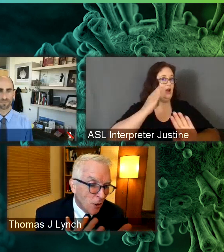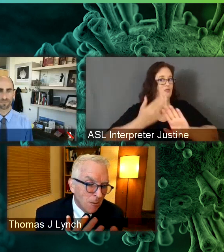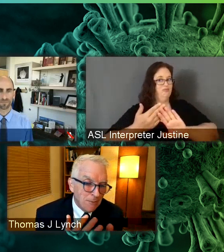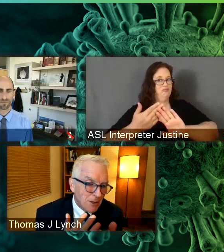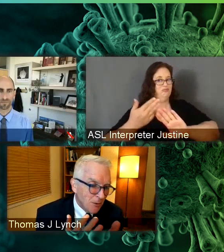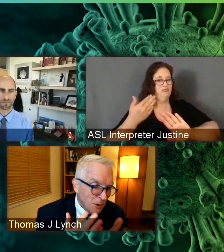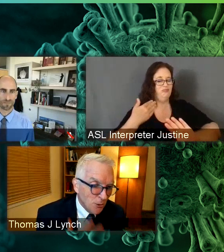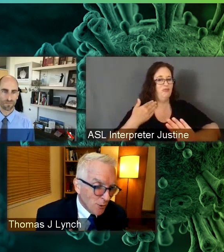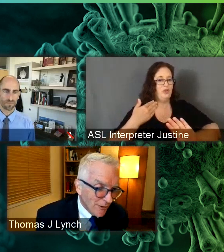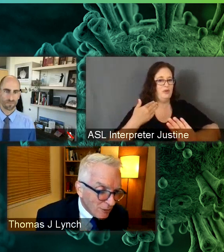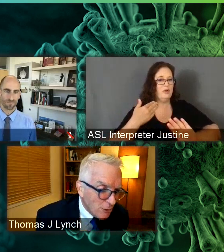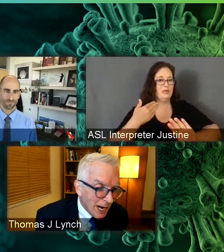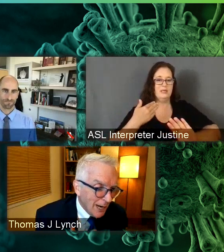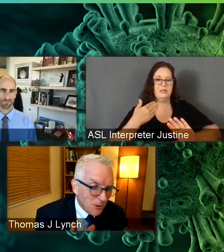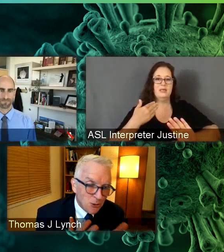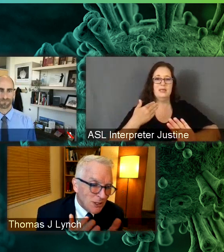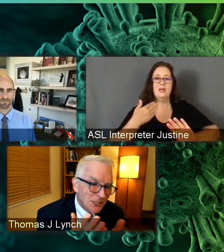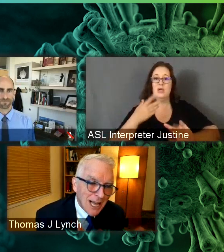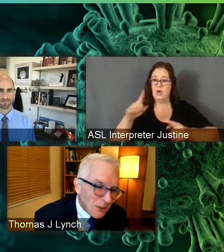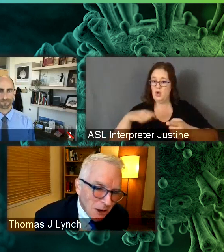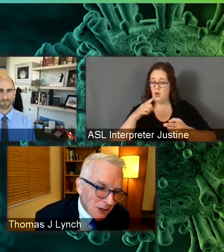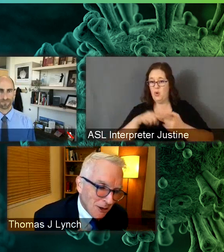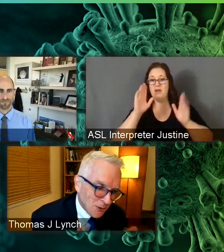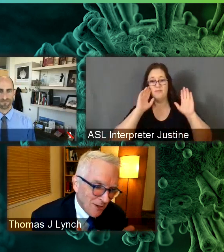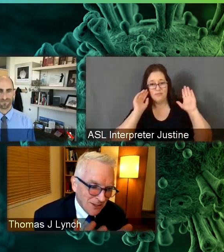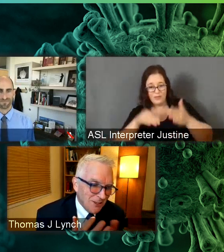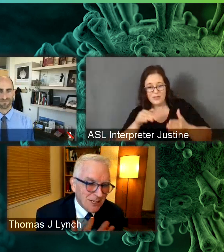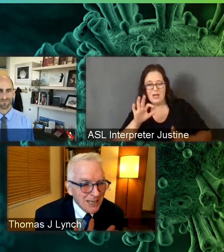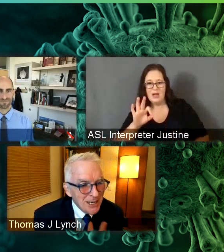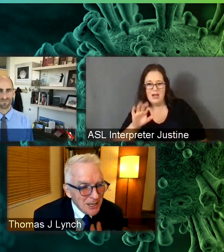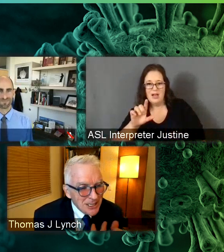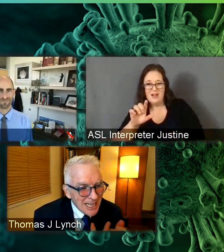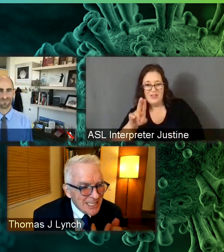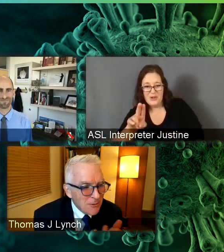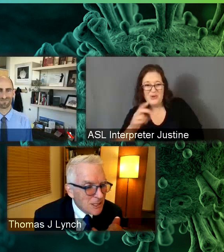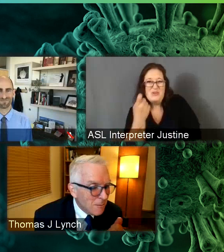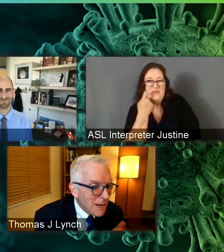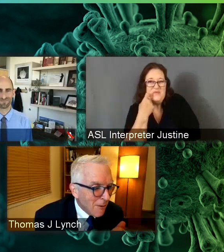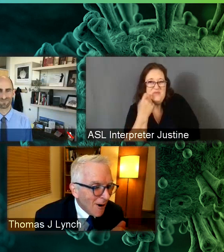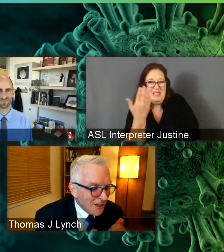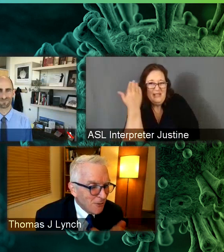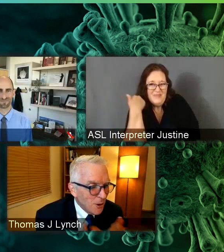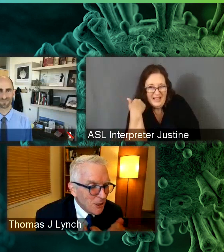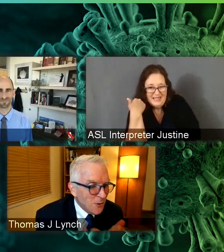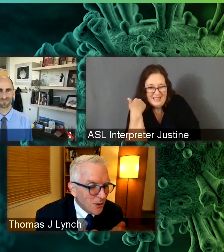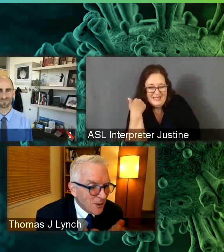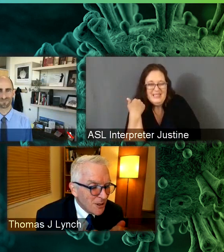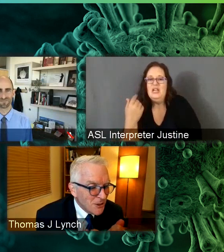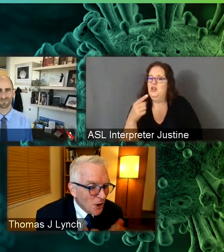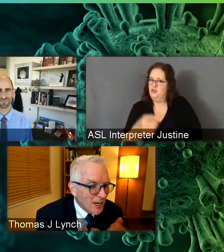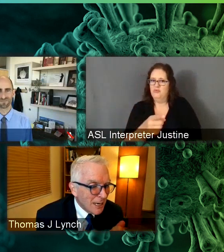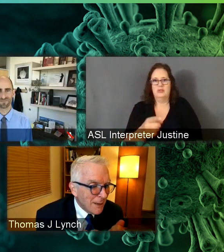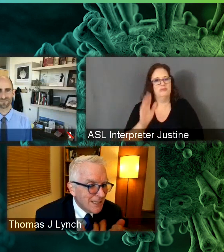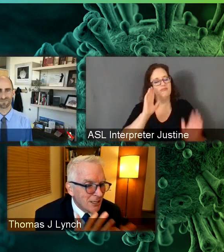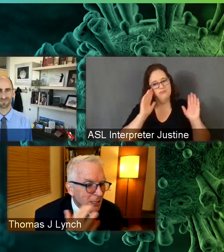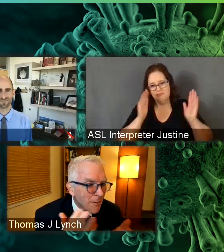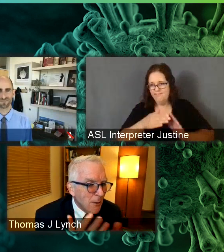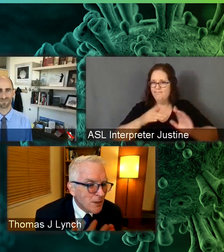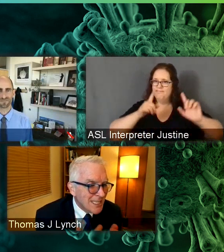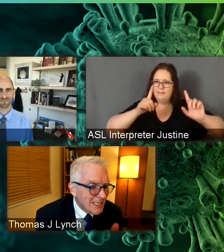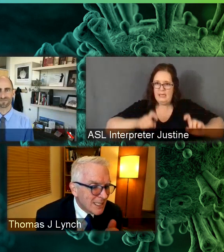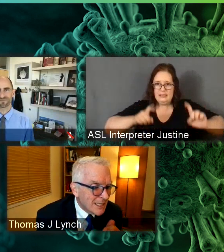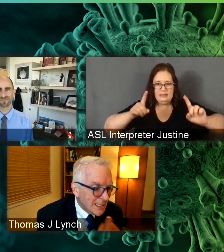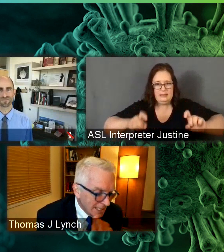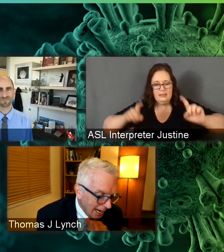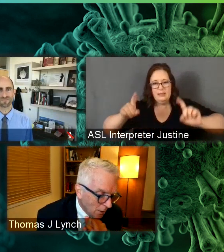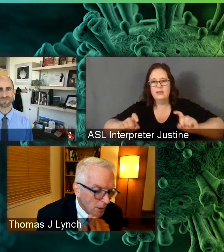that long ago, but when you were a flu guy, which wasn't that long ago, Trevor, okay? Testing was a big part of what you were talking about. Tell us a little